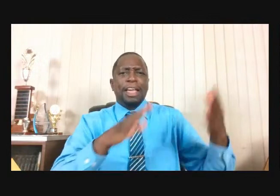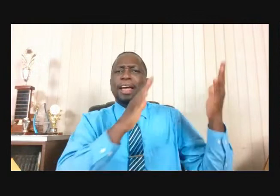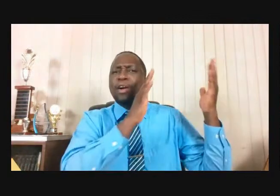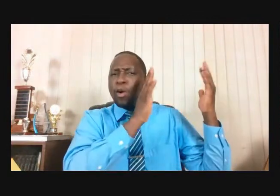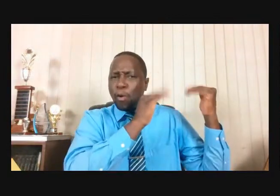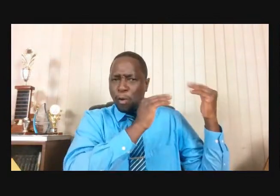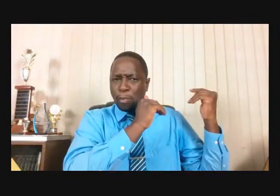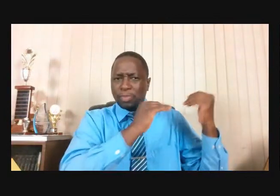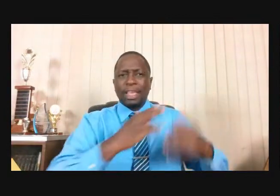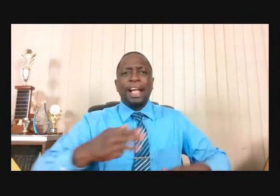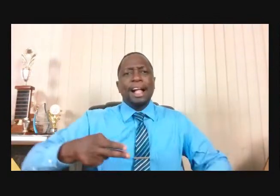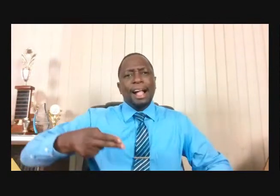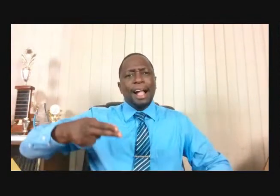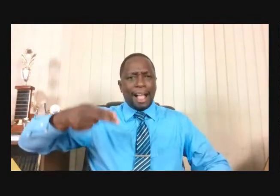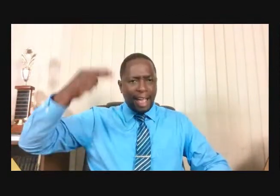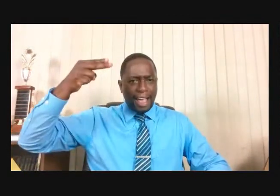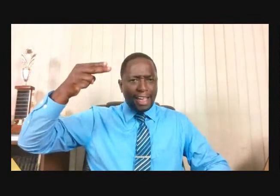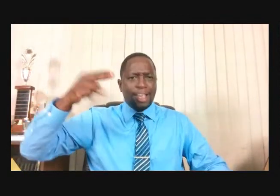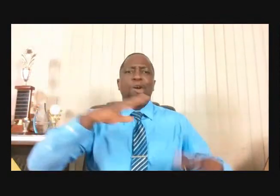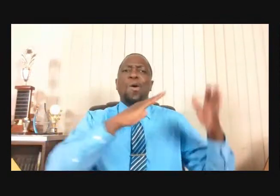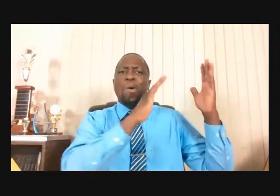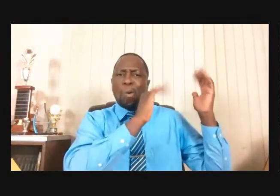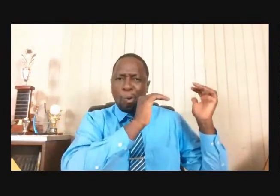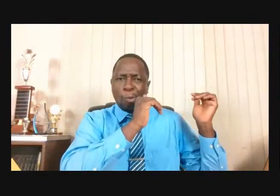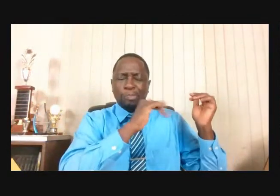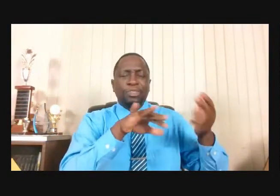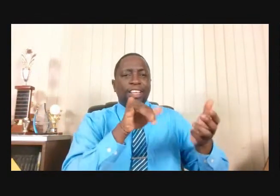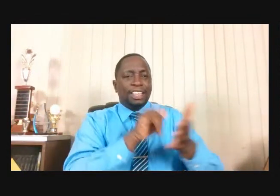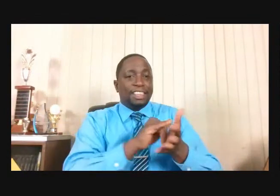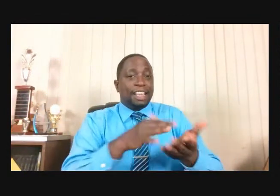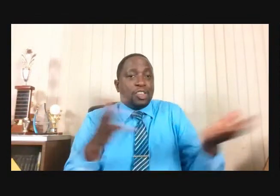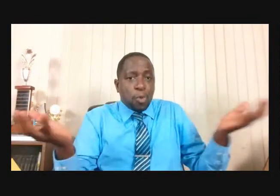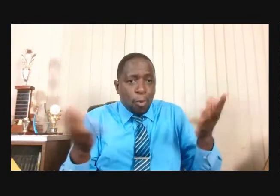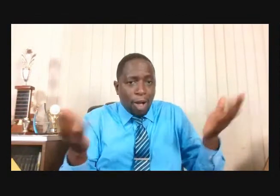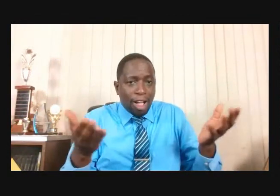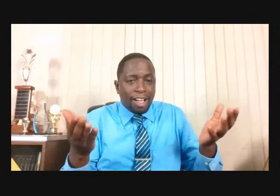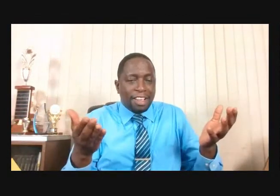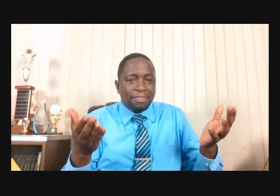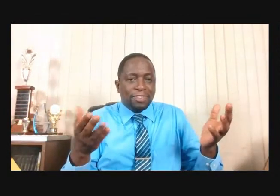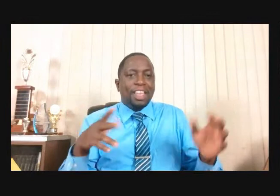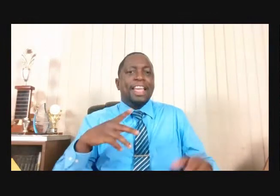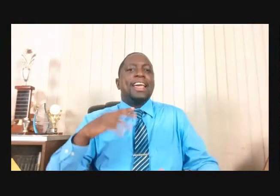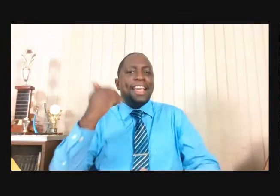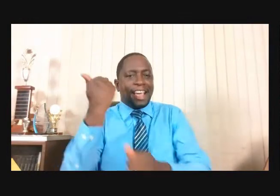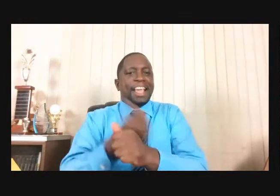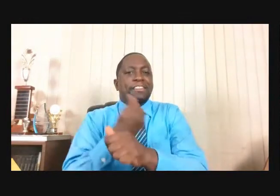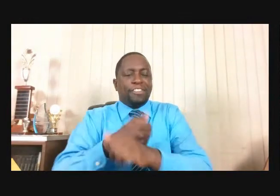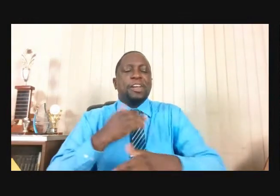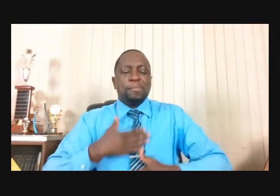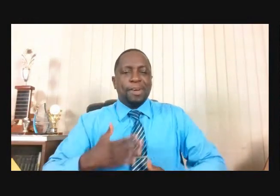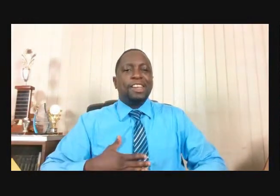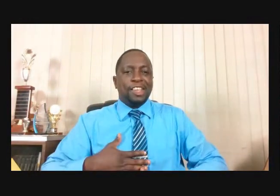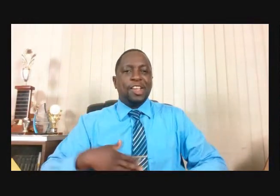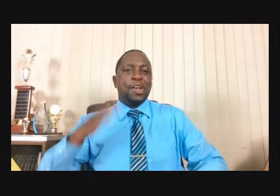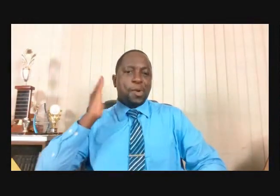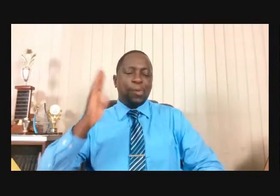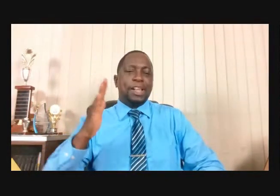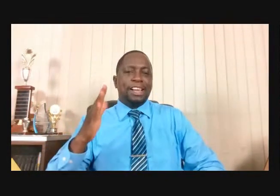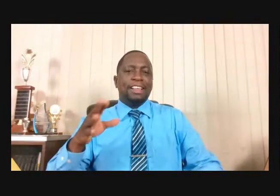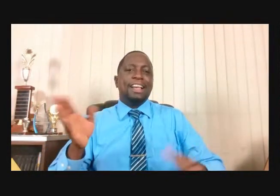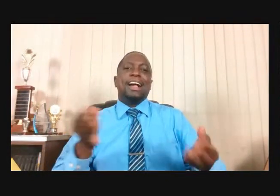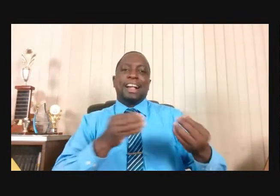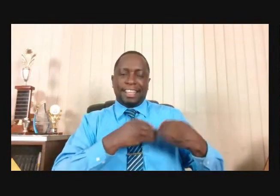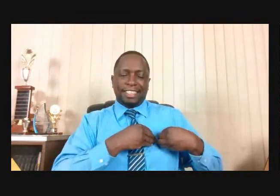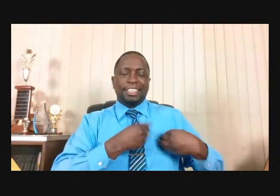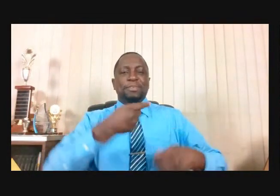May Disappoint You Saints Saints Of God Some Of Us Are In The